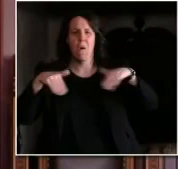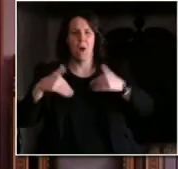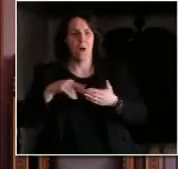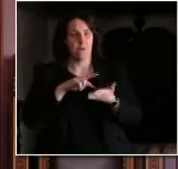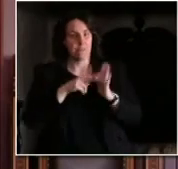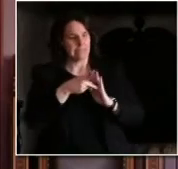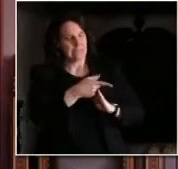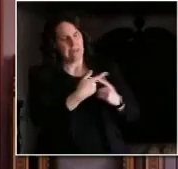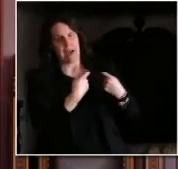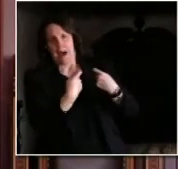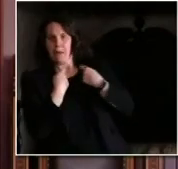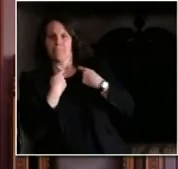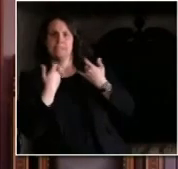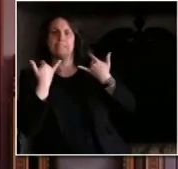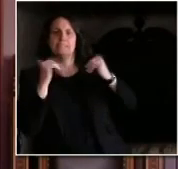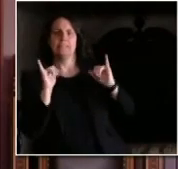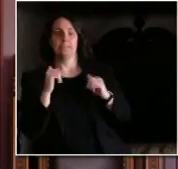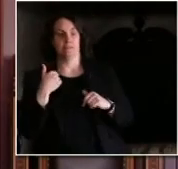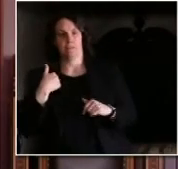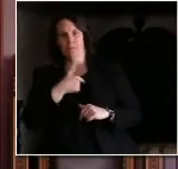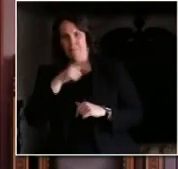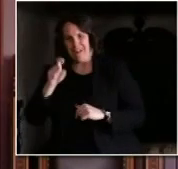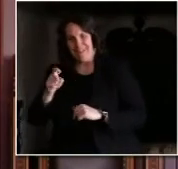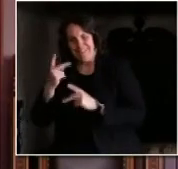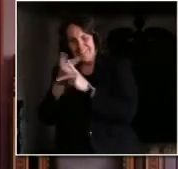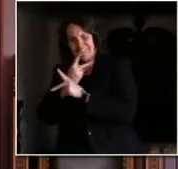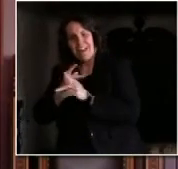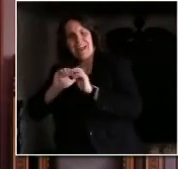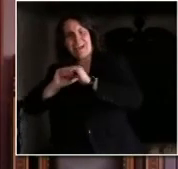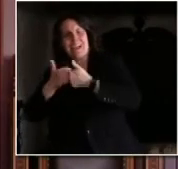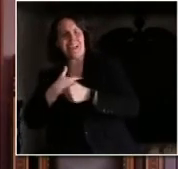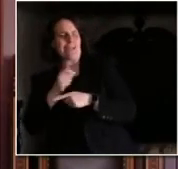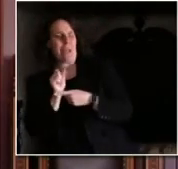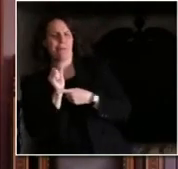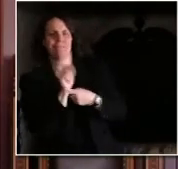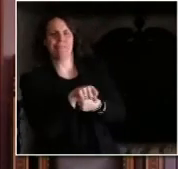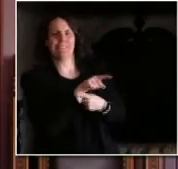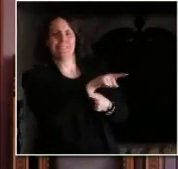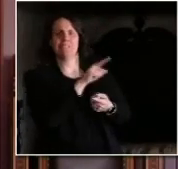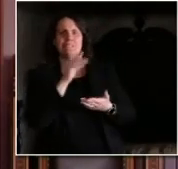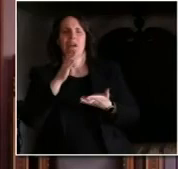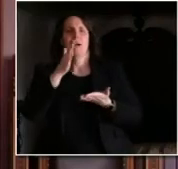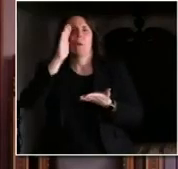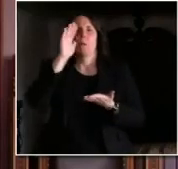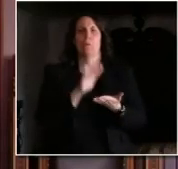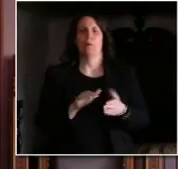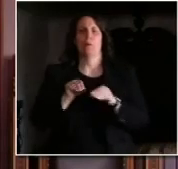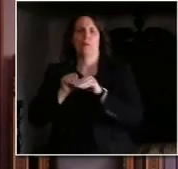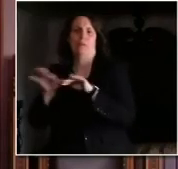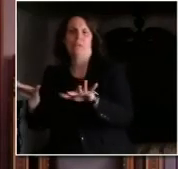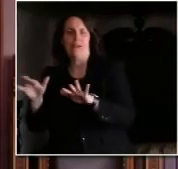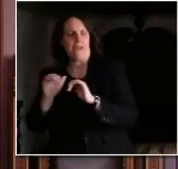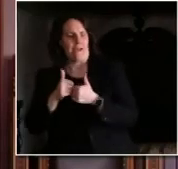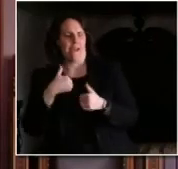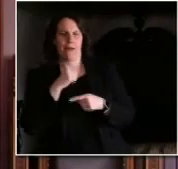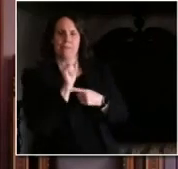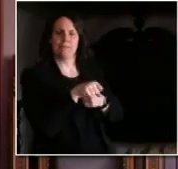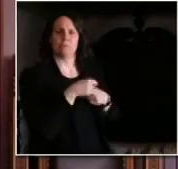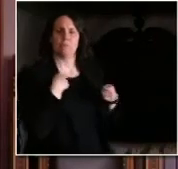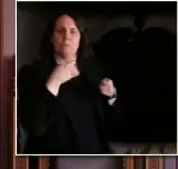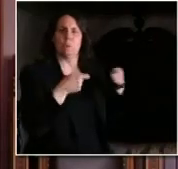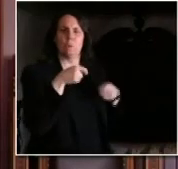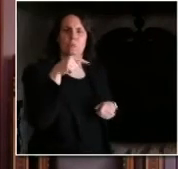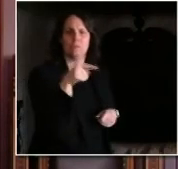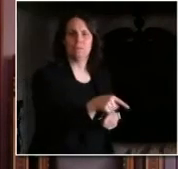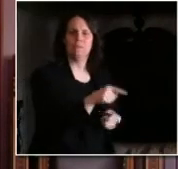state if we continue doing what we're doing we may be in a position to do this earlier it may be later